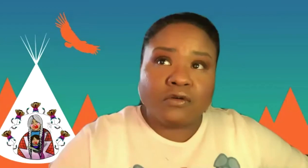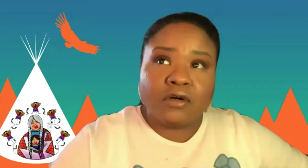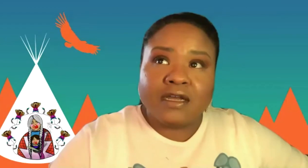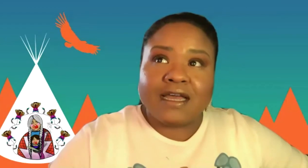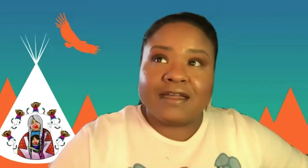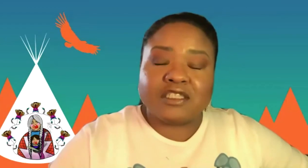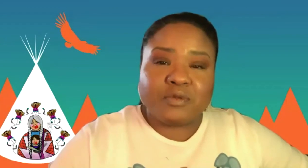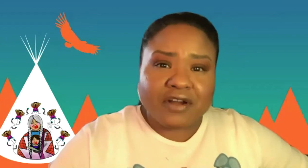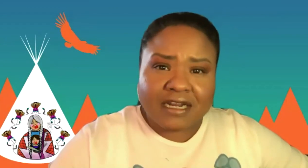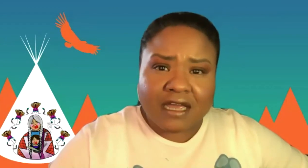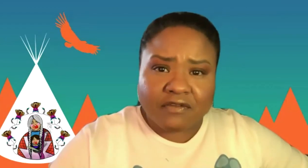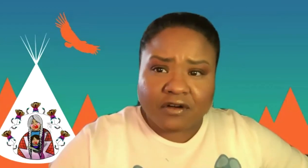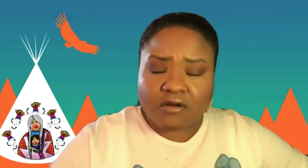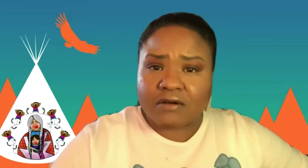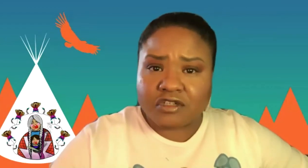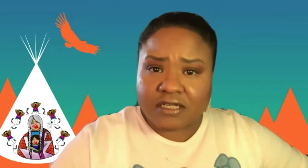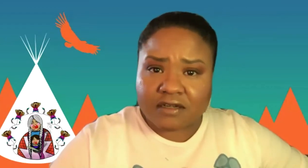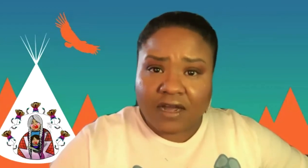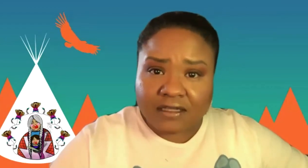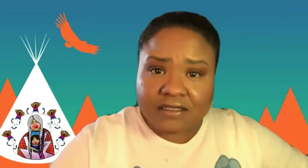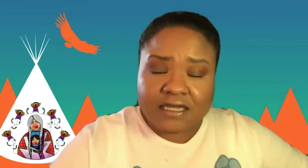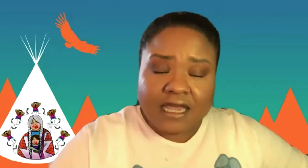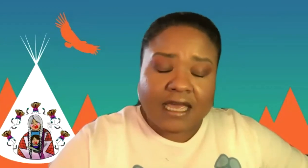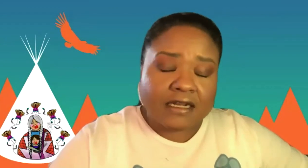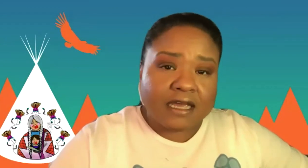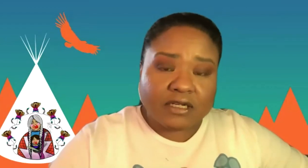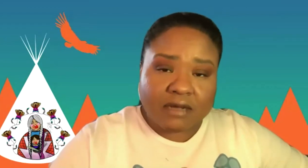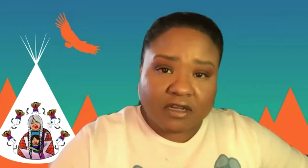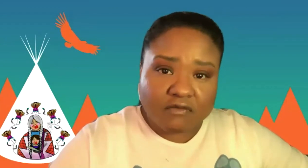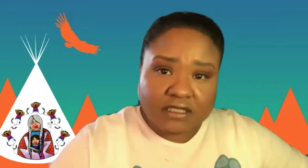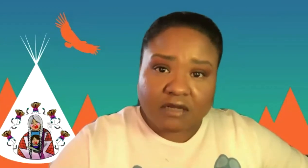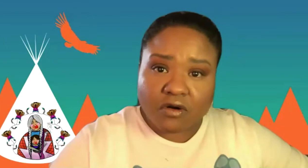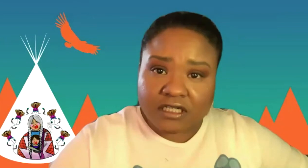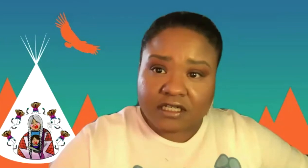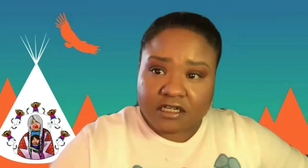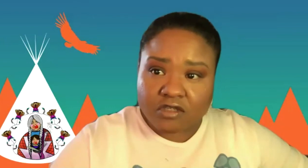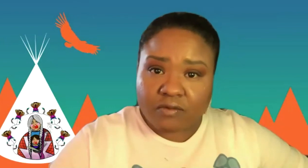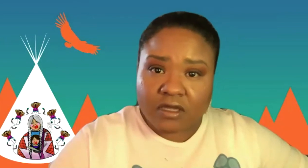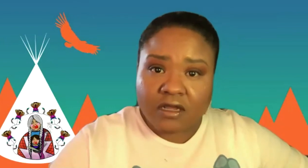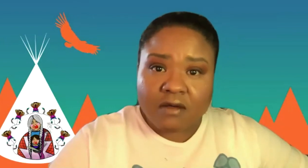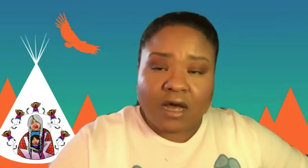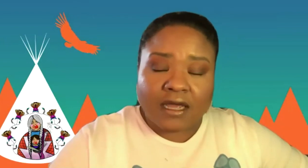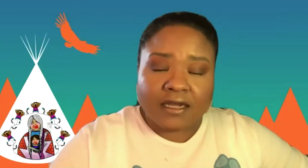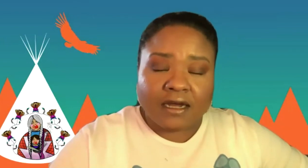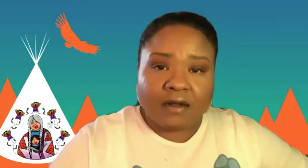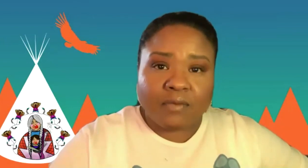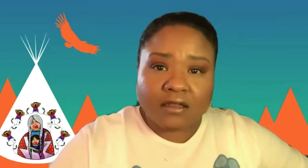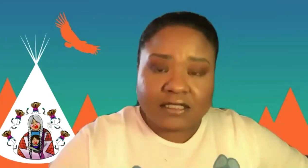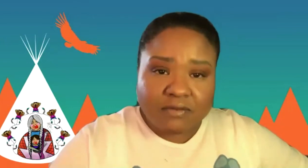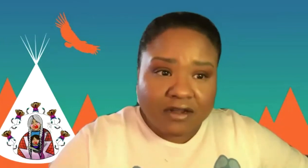new and spearheading effort around addressing violence and the epidemic of missing and murdered indigenous women by